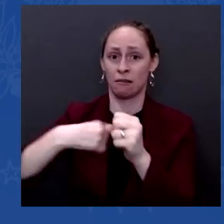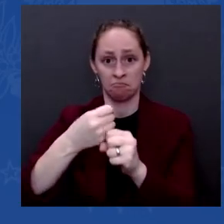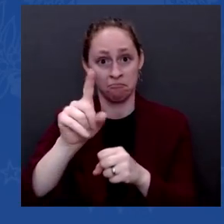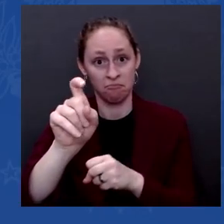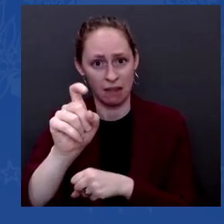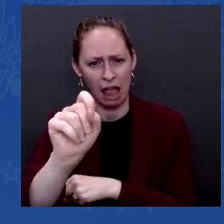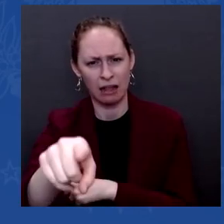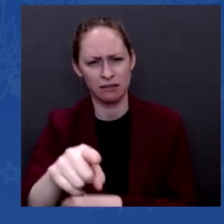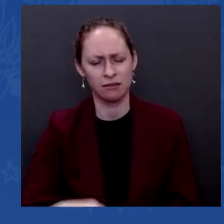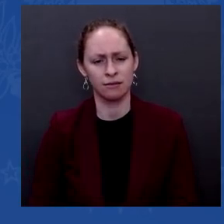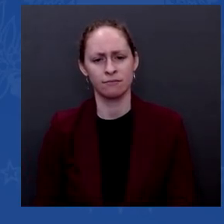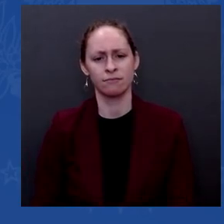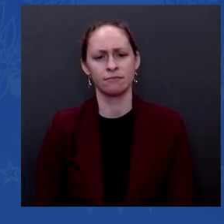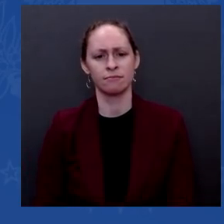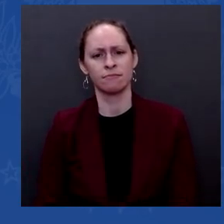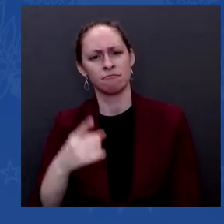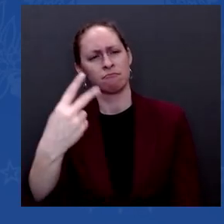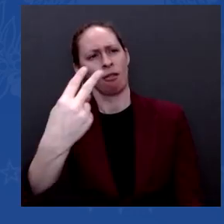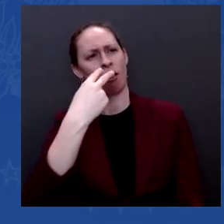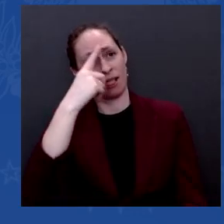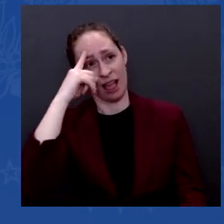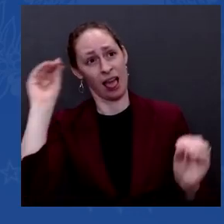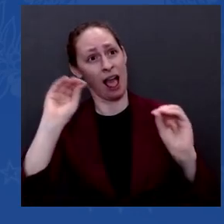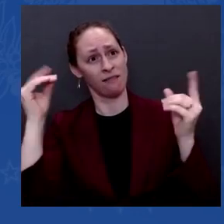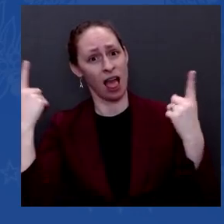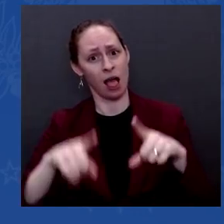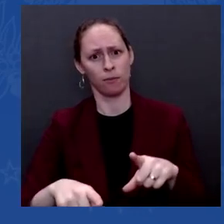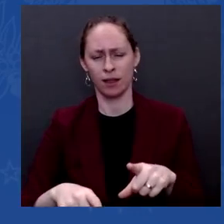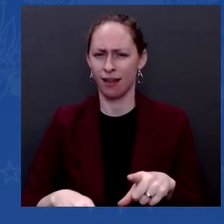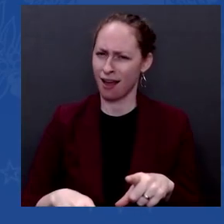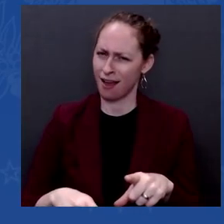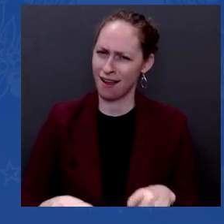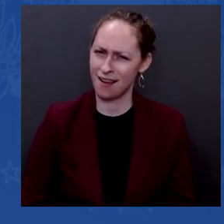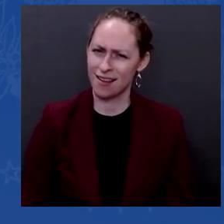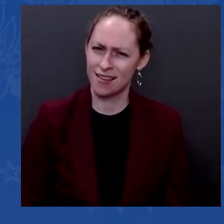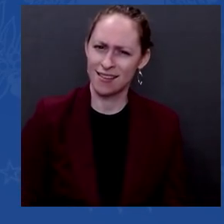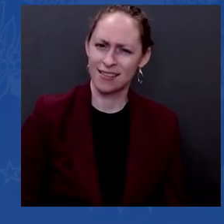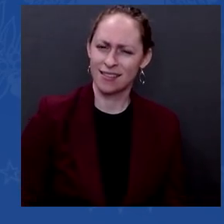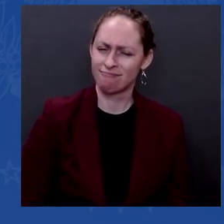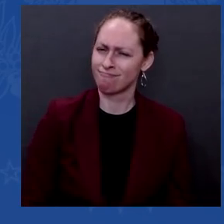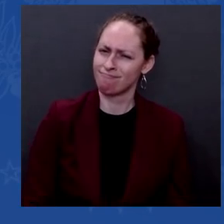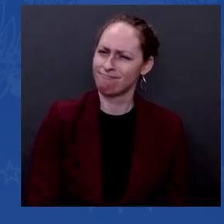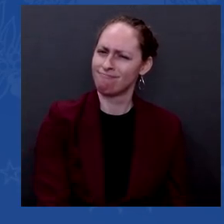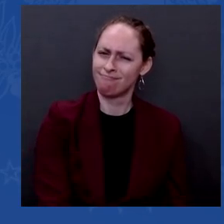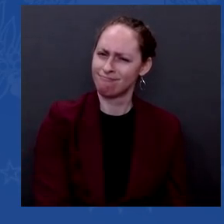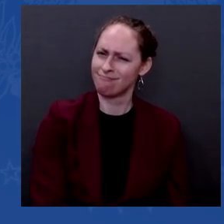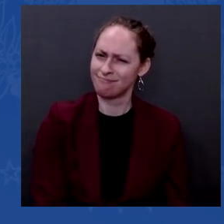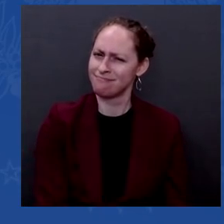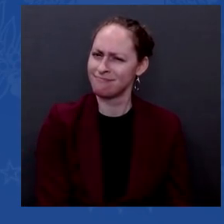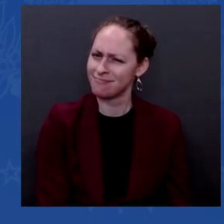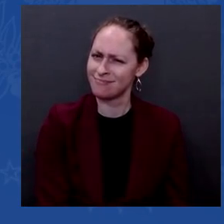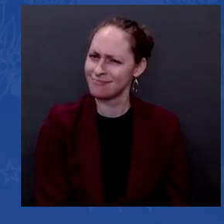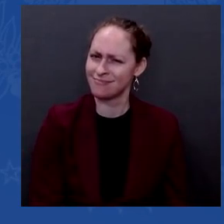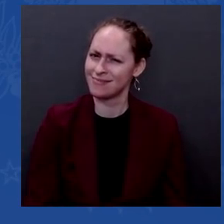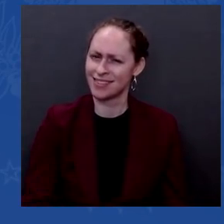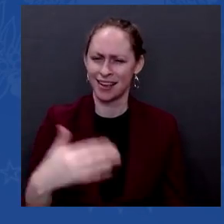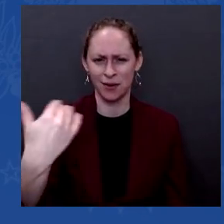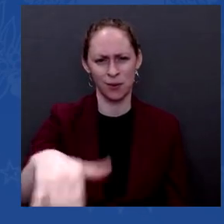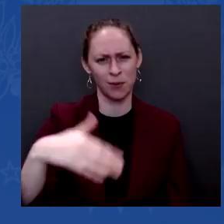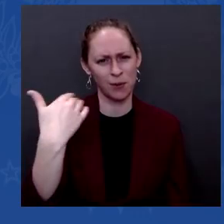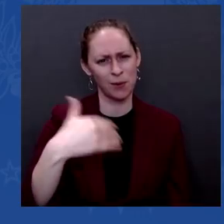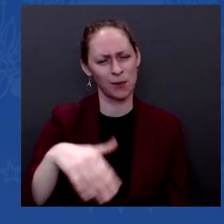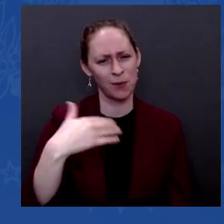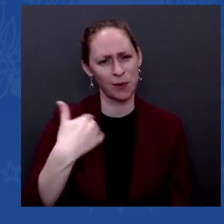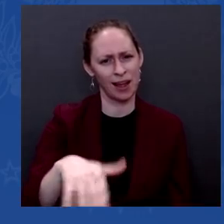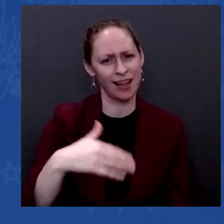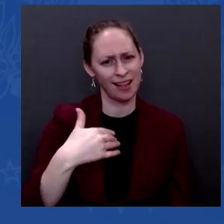I don't think there's been much on any incoming president's plate that's been a bigger menu than the plate I had given to me.